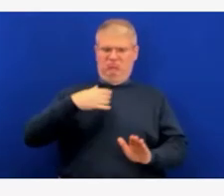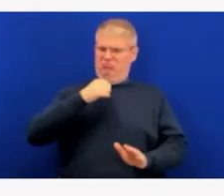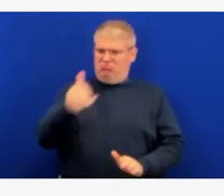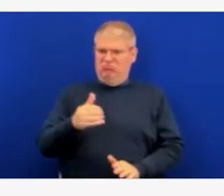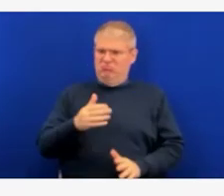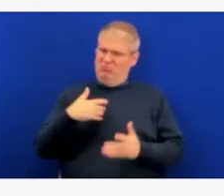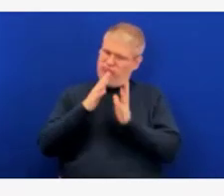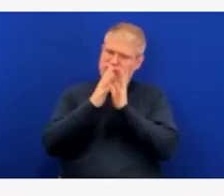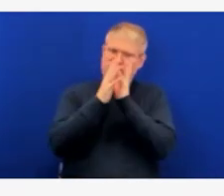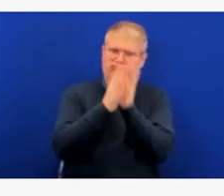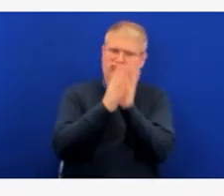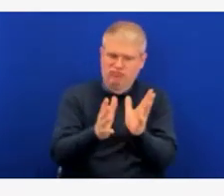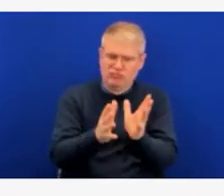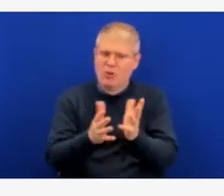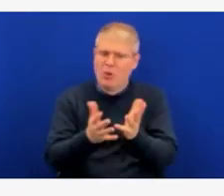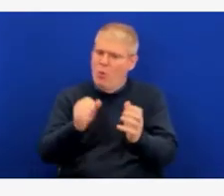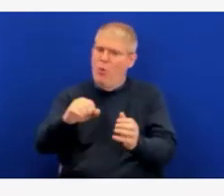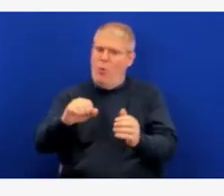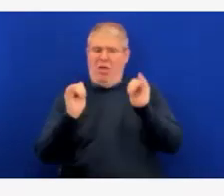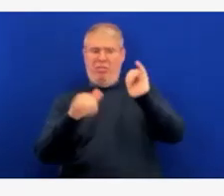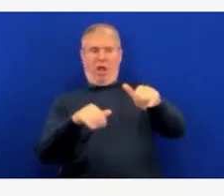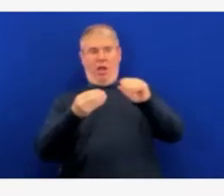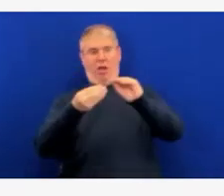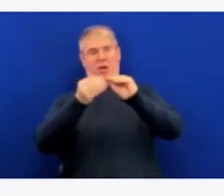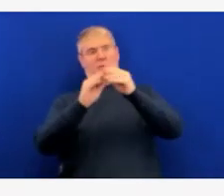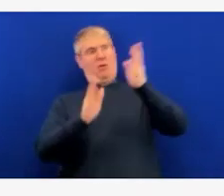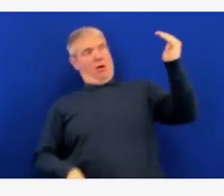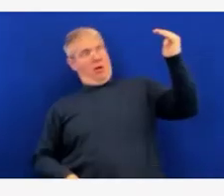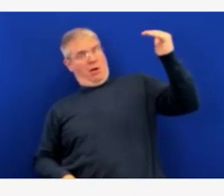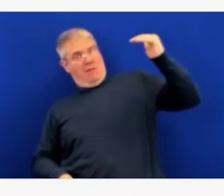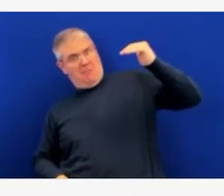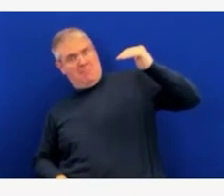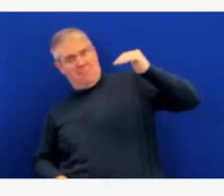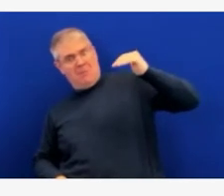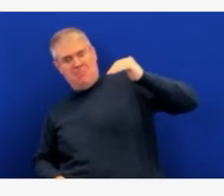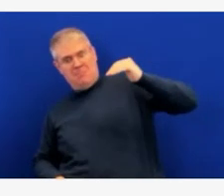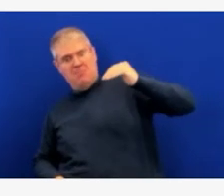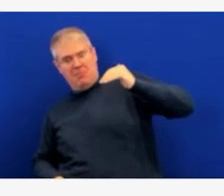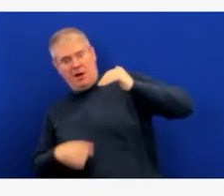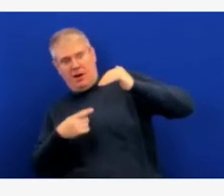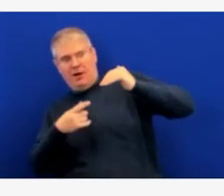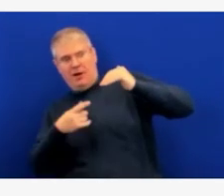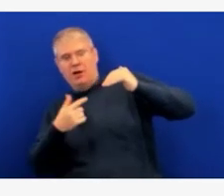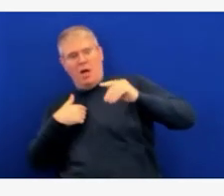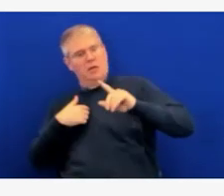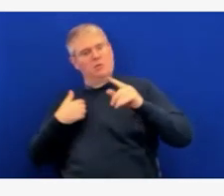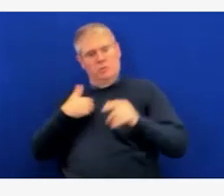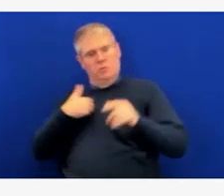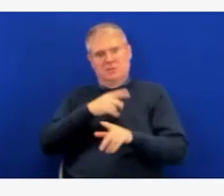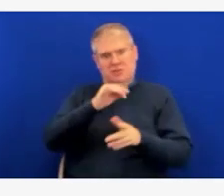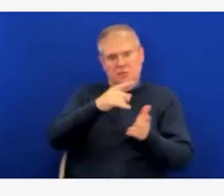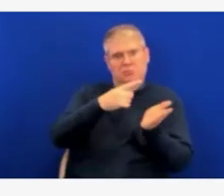daily what the conditions are with our hospital partners and assessing if we're getting close to that mark or not.